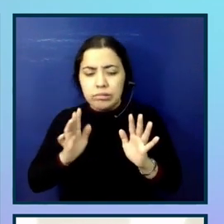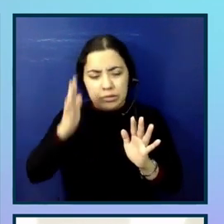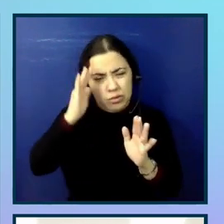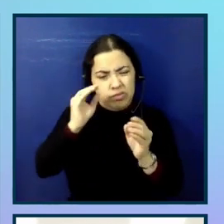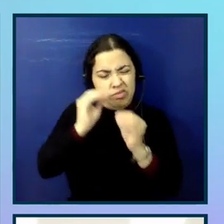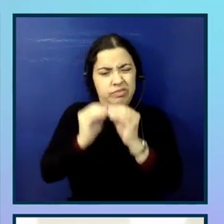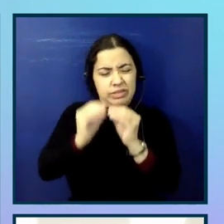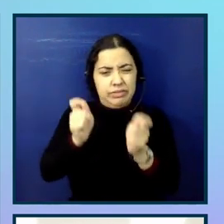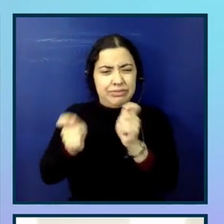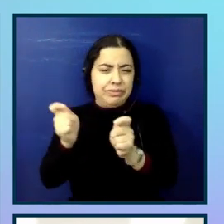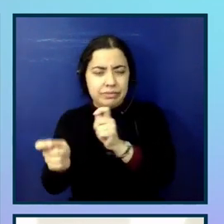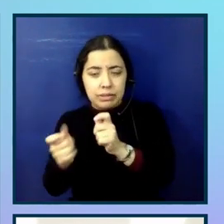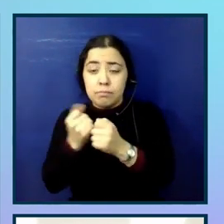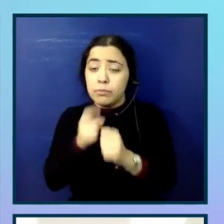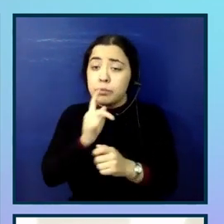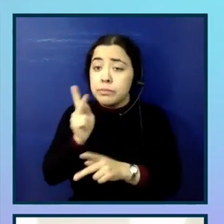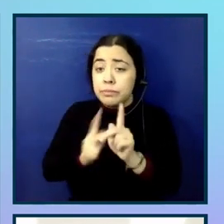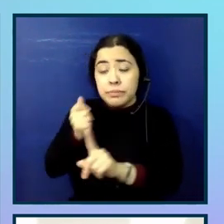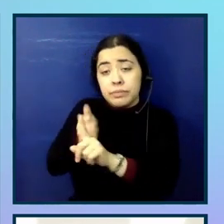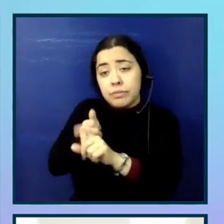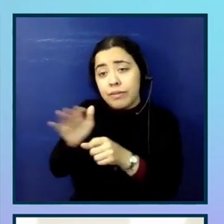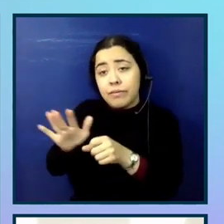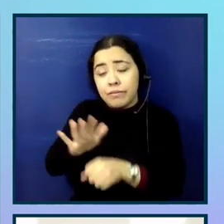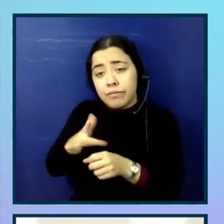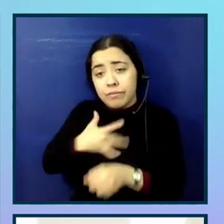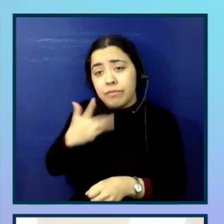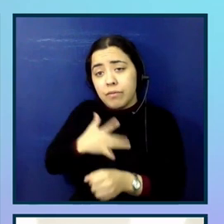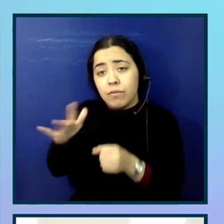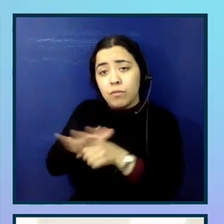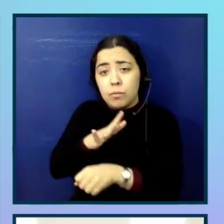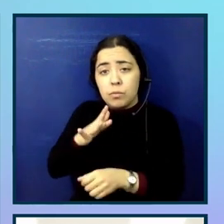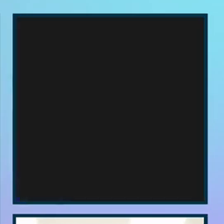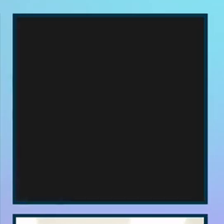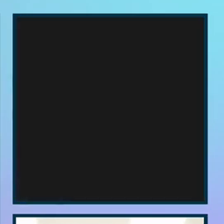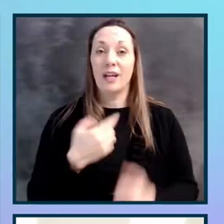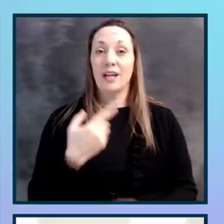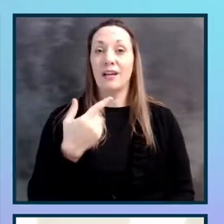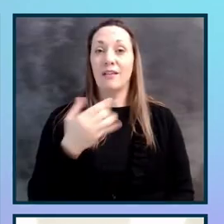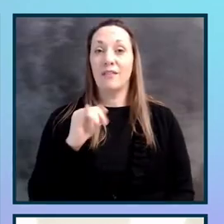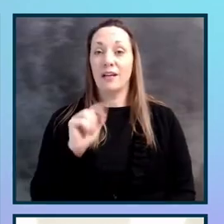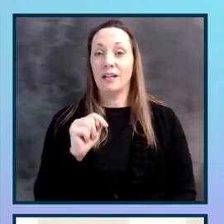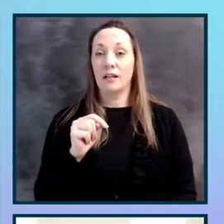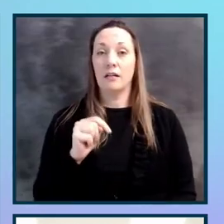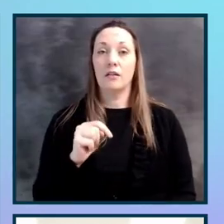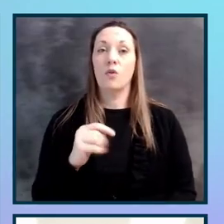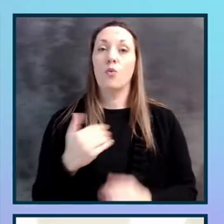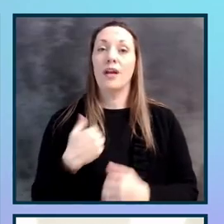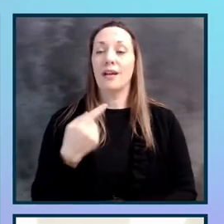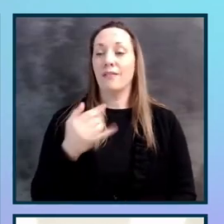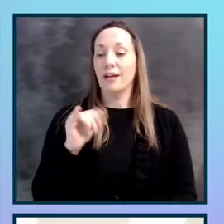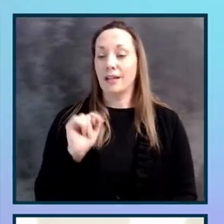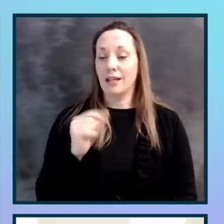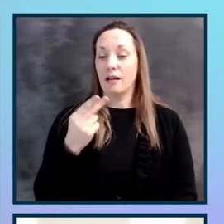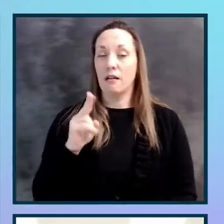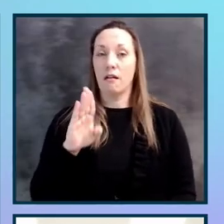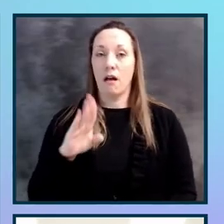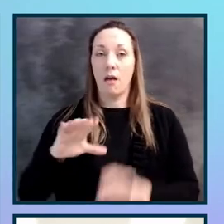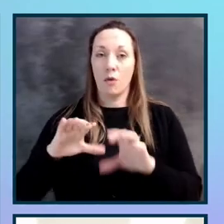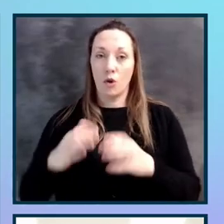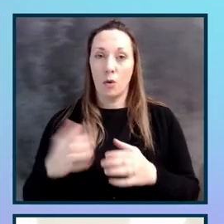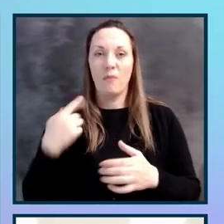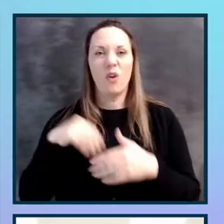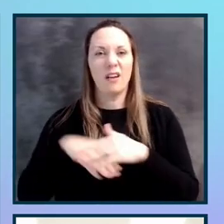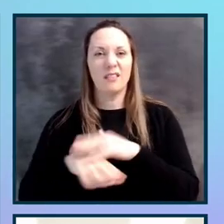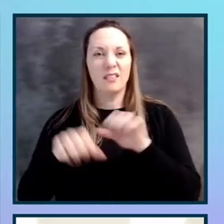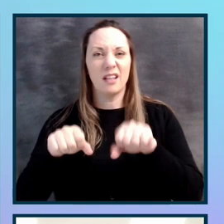here to make sure that people are supported. So for example, we have a GitHub group specifically for reviewing accessibility fixes. This has helped